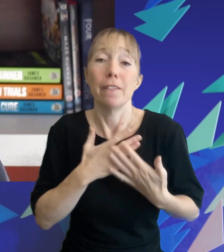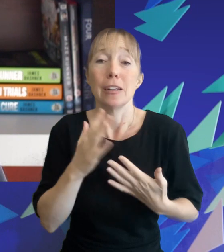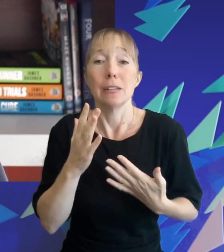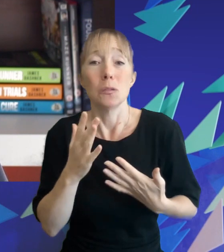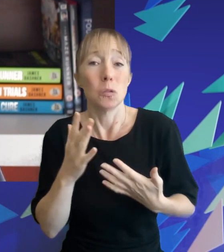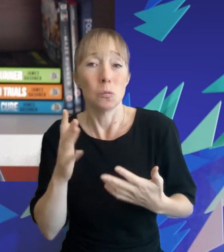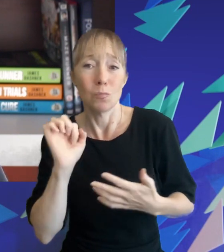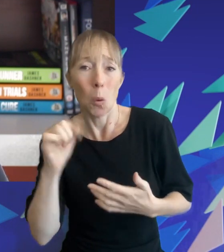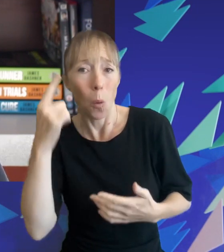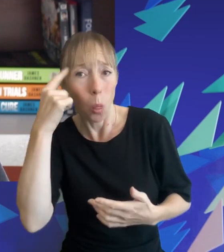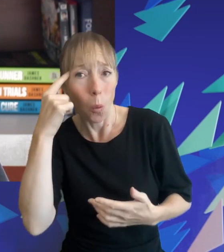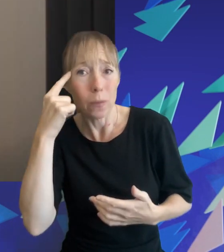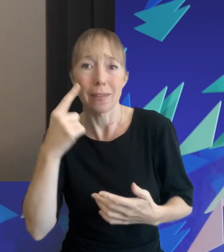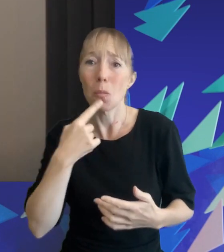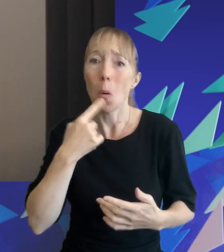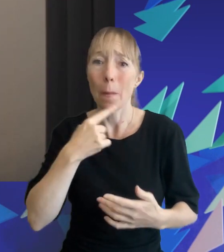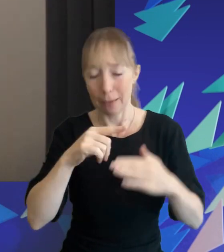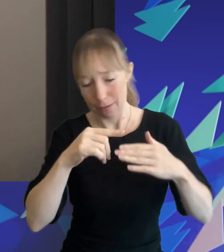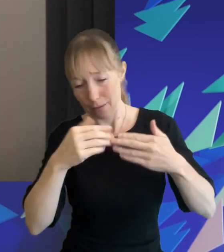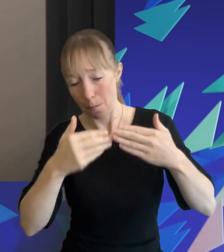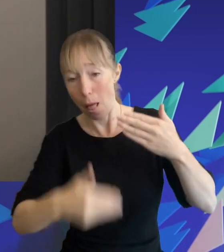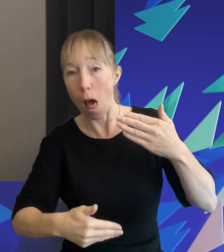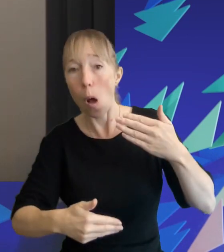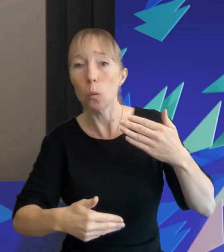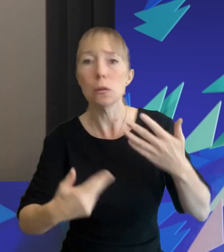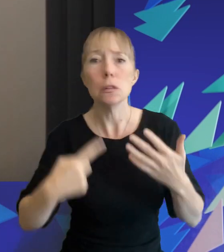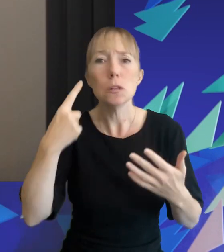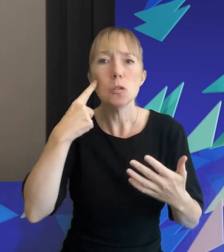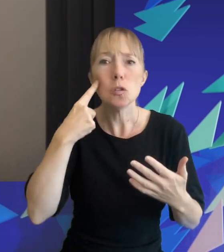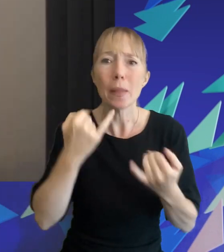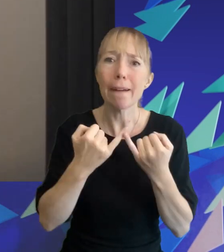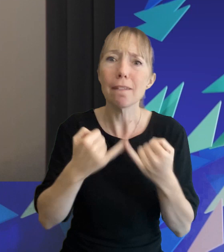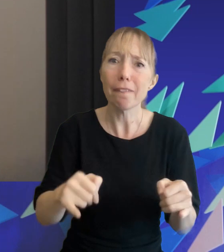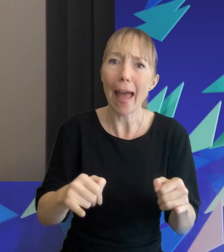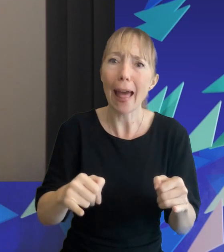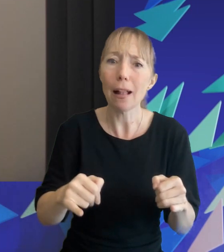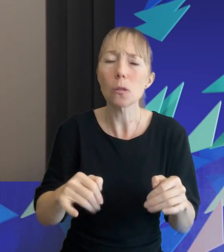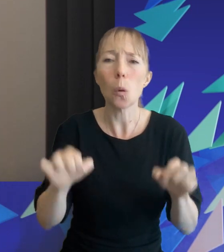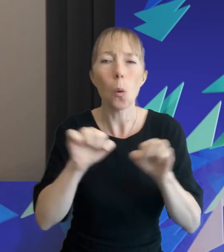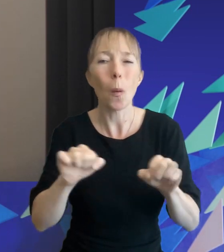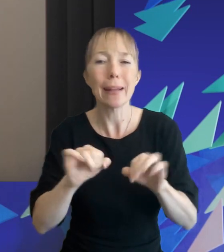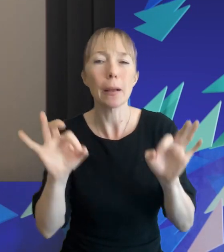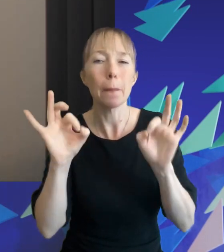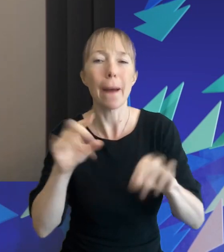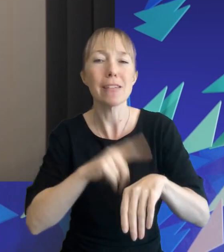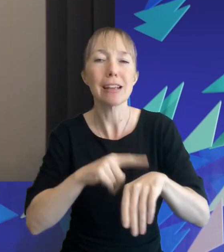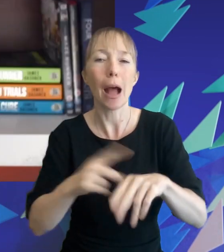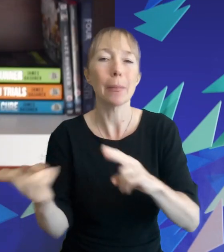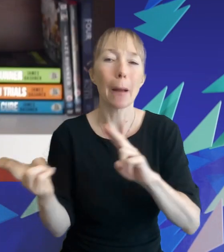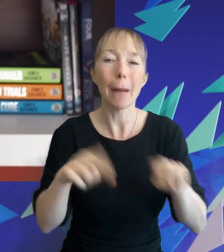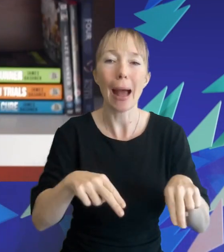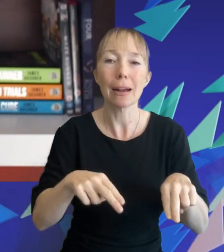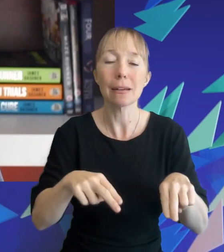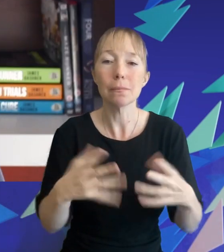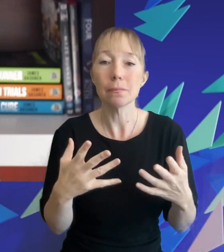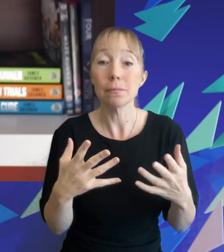everything we've discussed in the comments below would you say the genre really failed or is it just waiting for the perfect moment for its comeback and